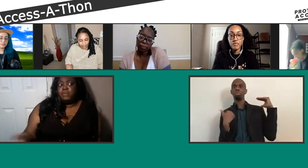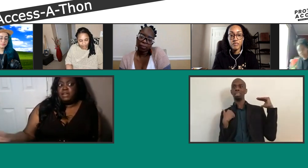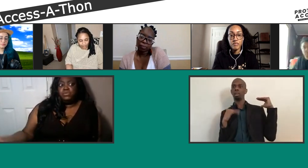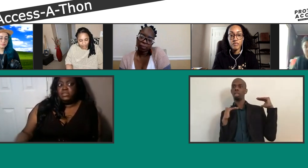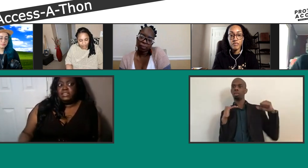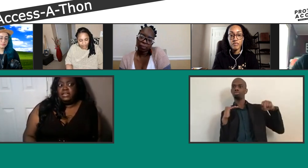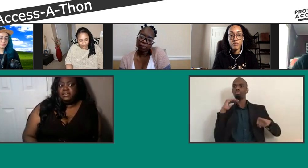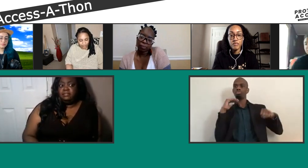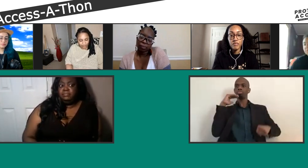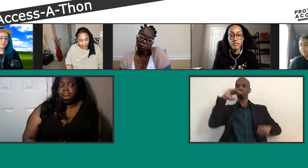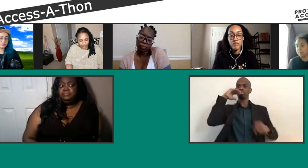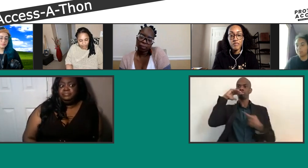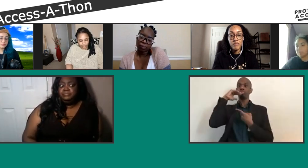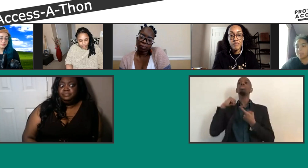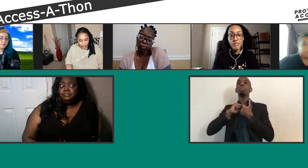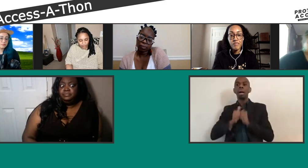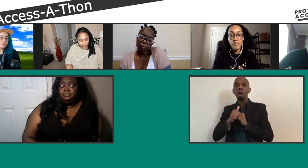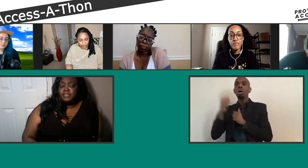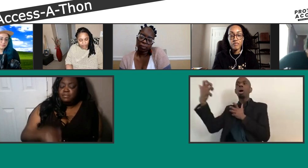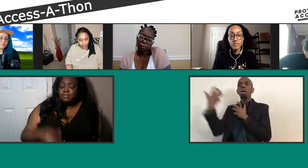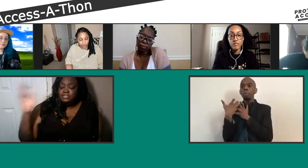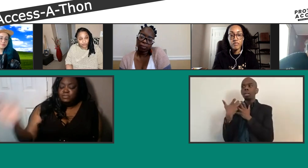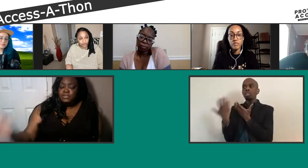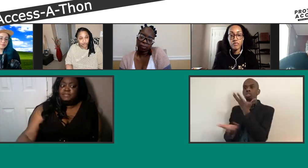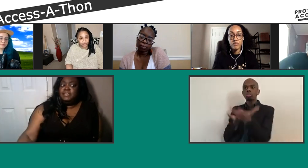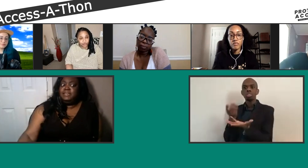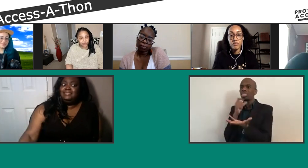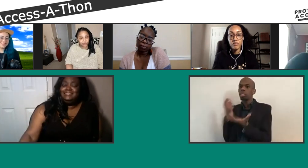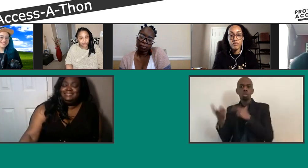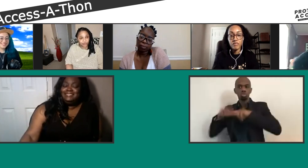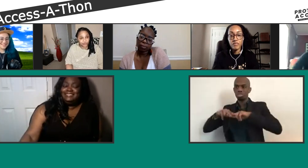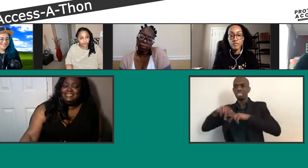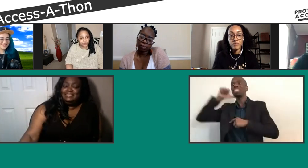everybody with what they need. I'm Tinu. done speaking.